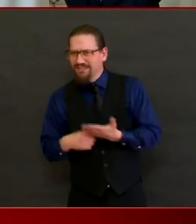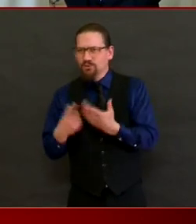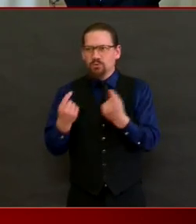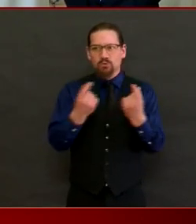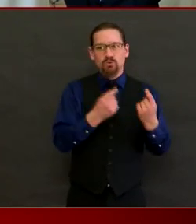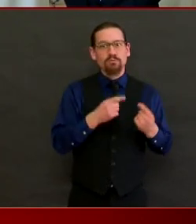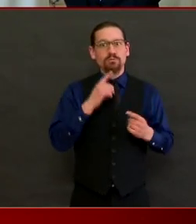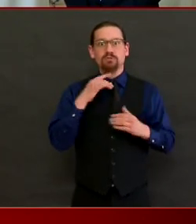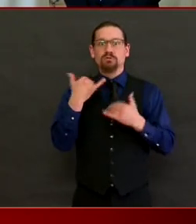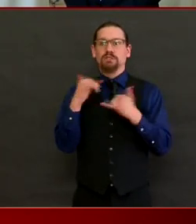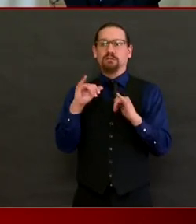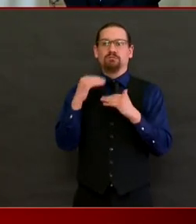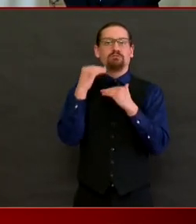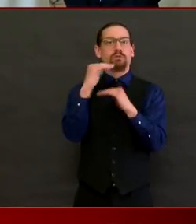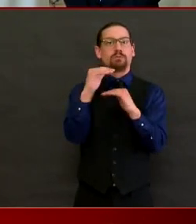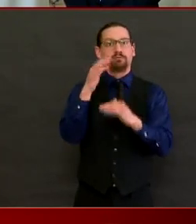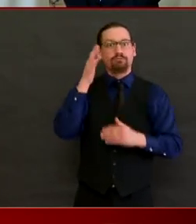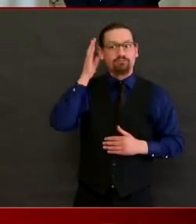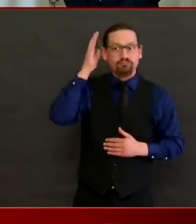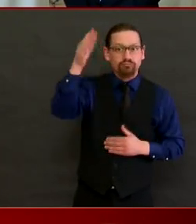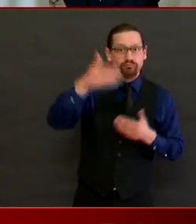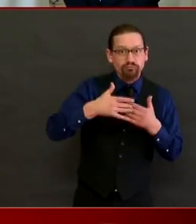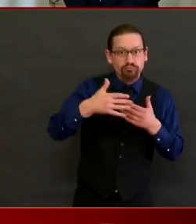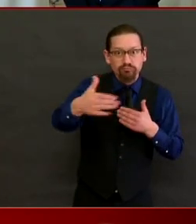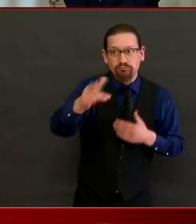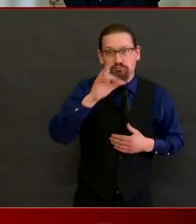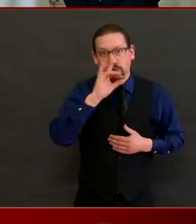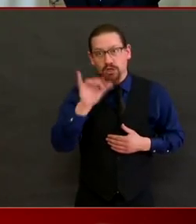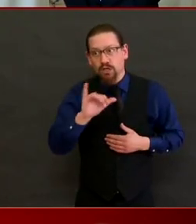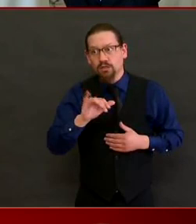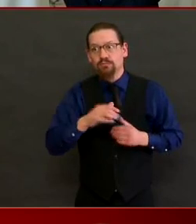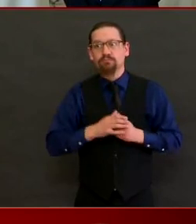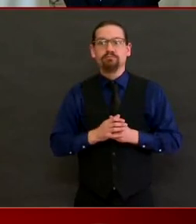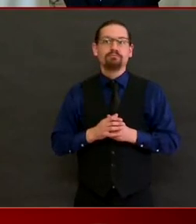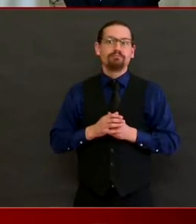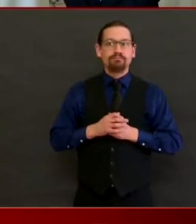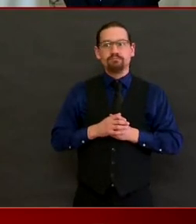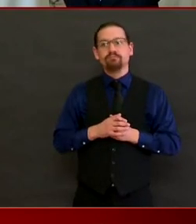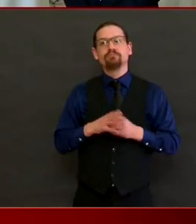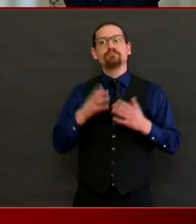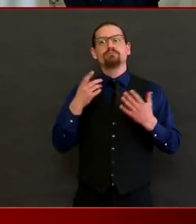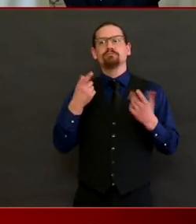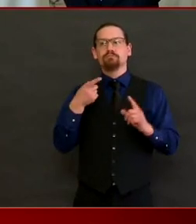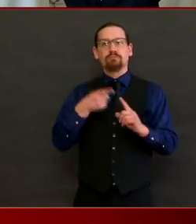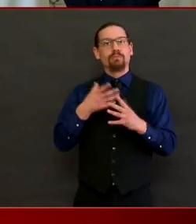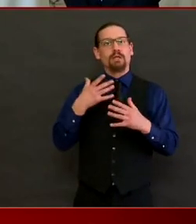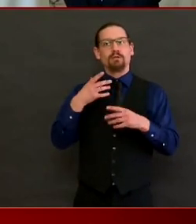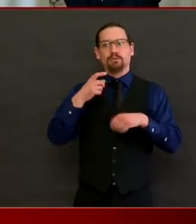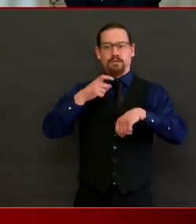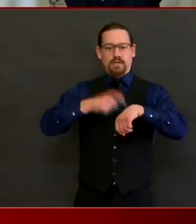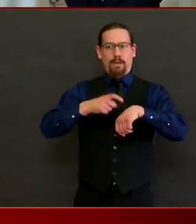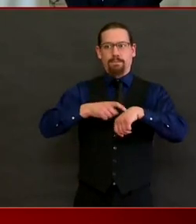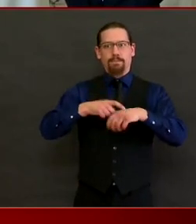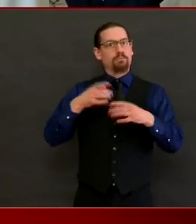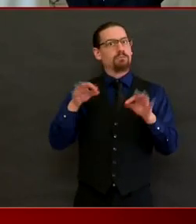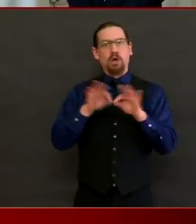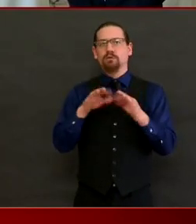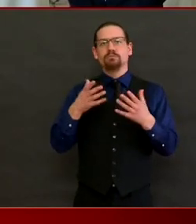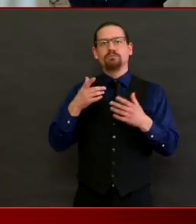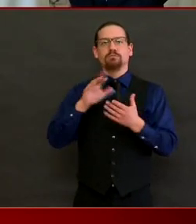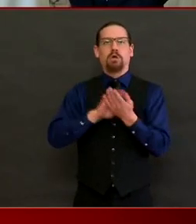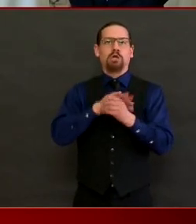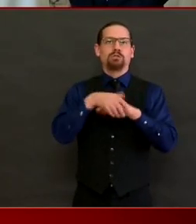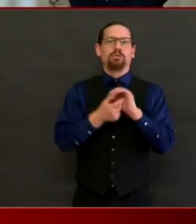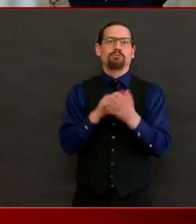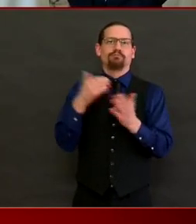regular schedules of sanitation. Fewer number of people allowed